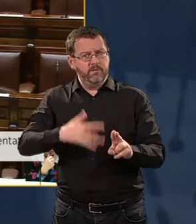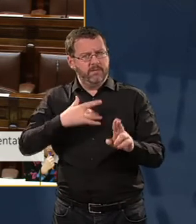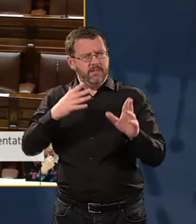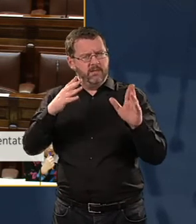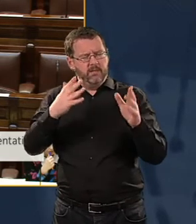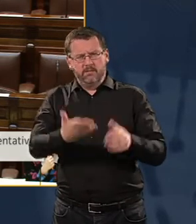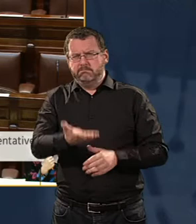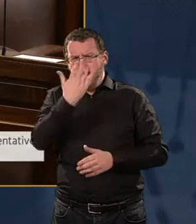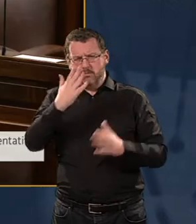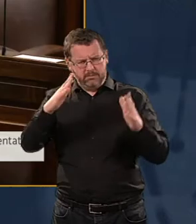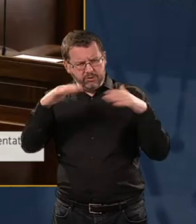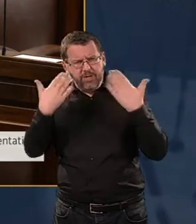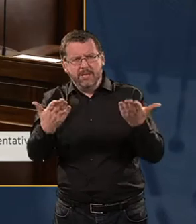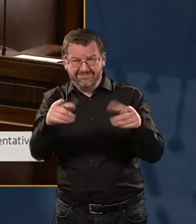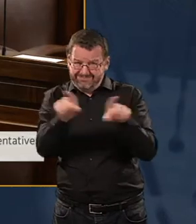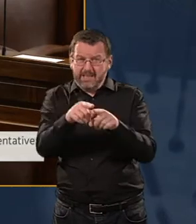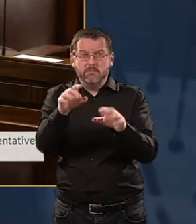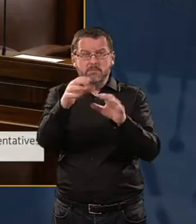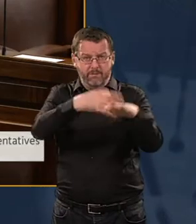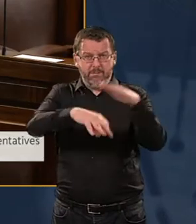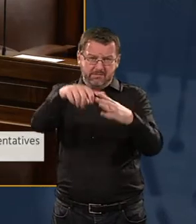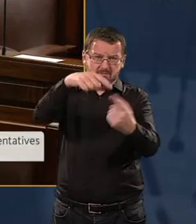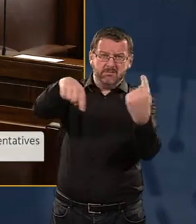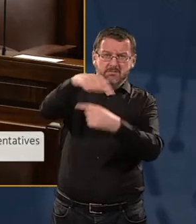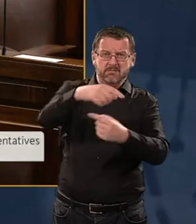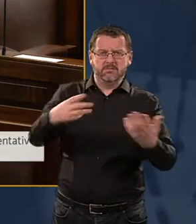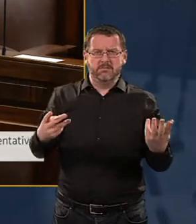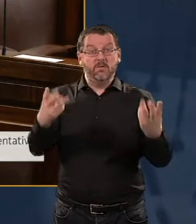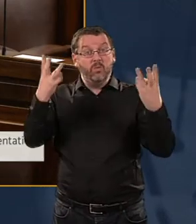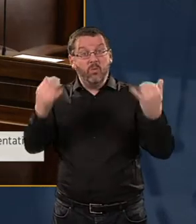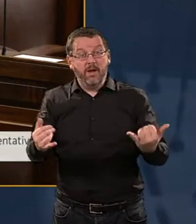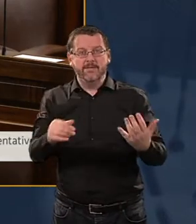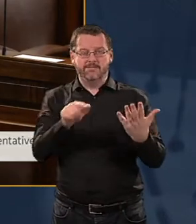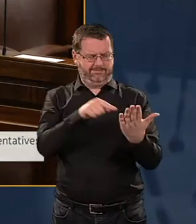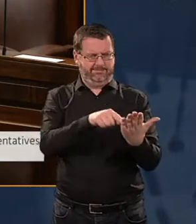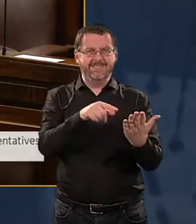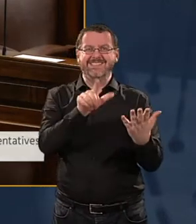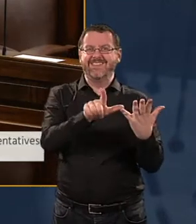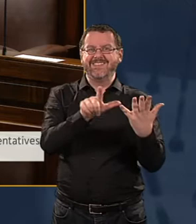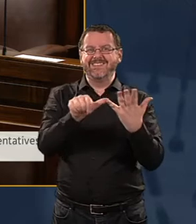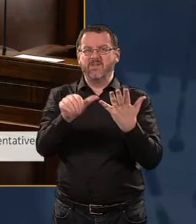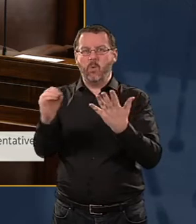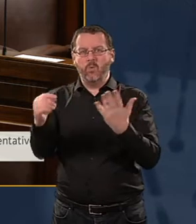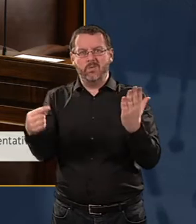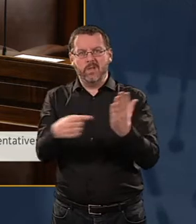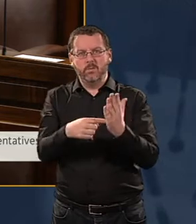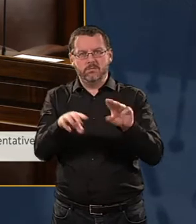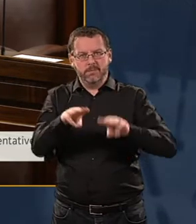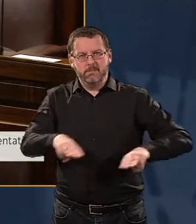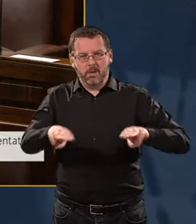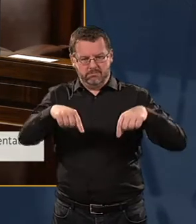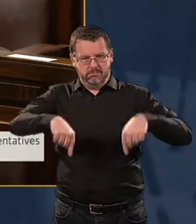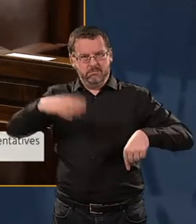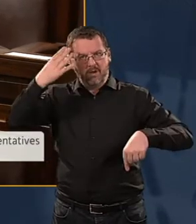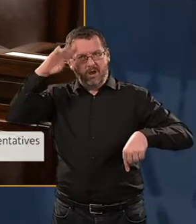and does your government feel ashamed, of the fact that 760,000 of our citizens